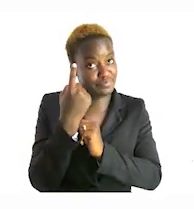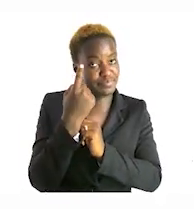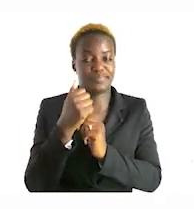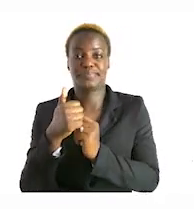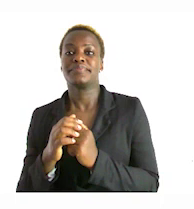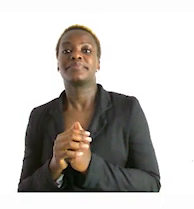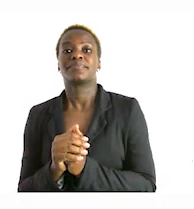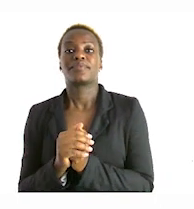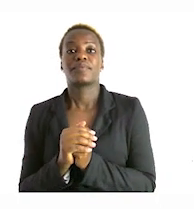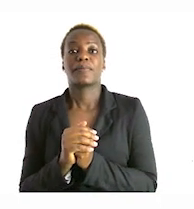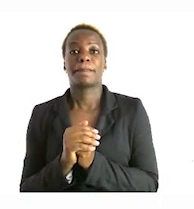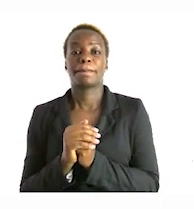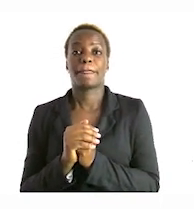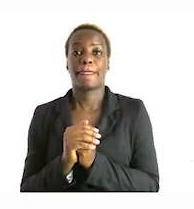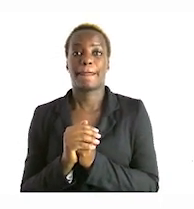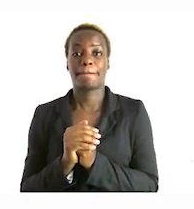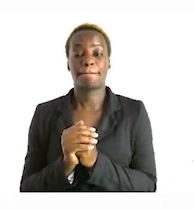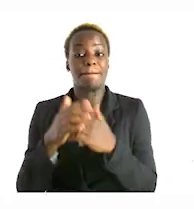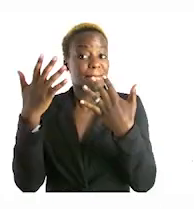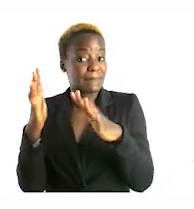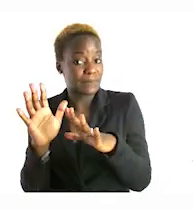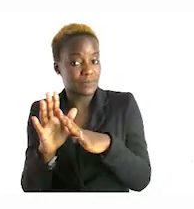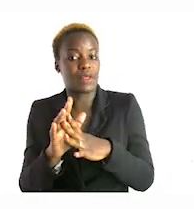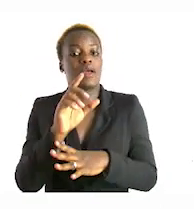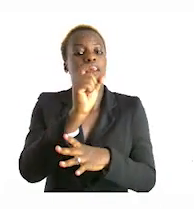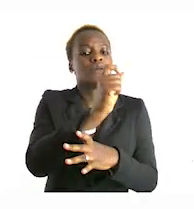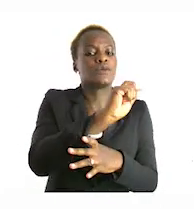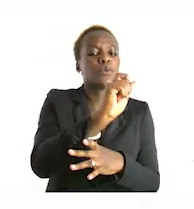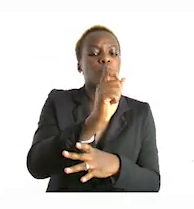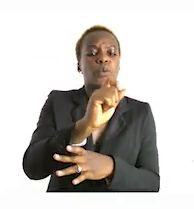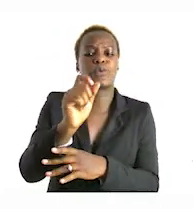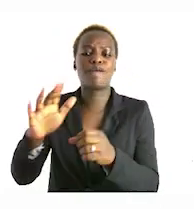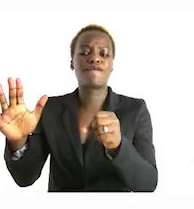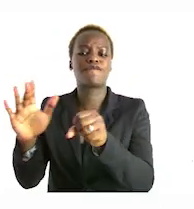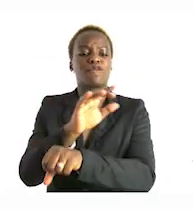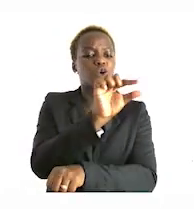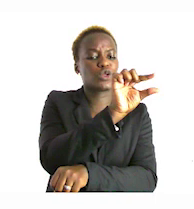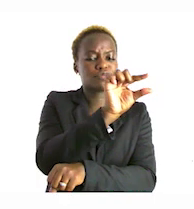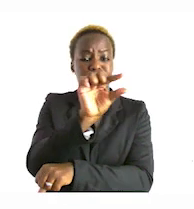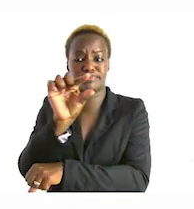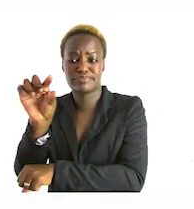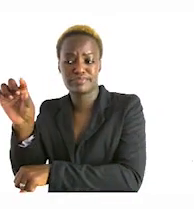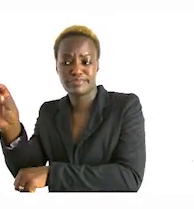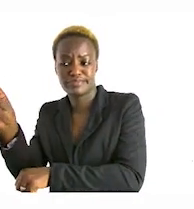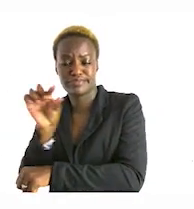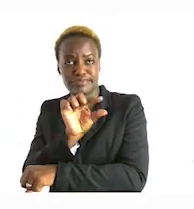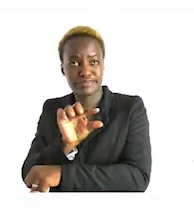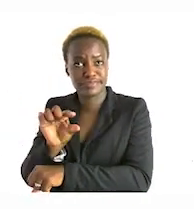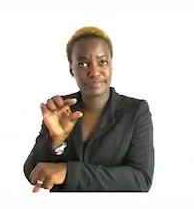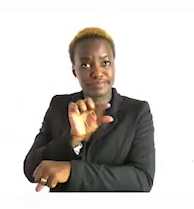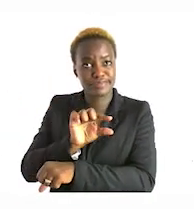after that we need to write the number sentence do you know how to write a number sentence